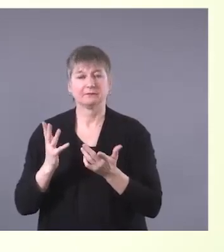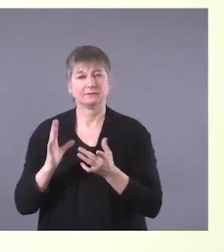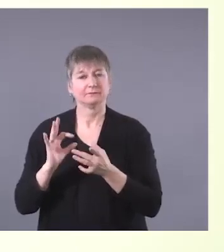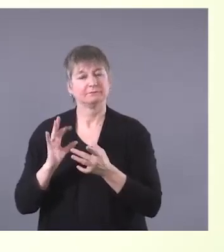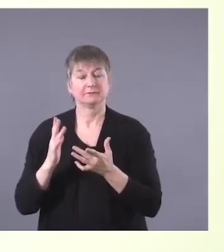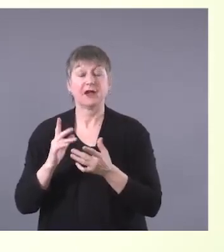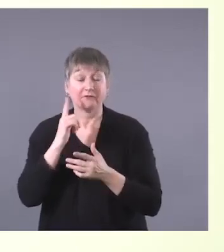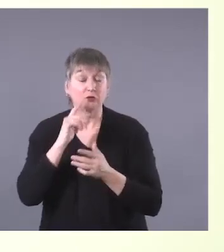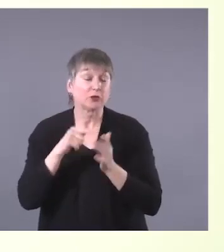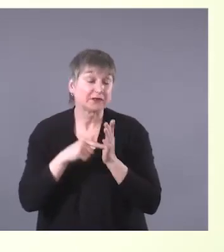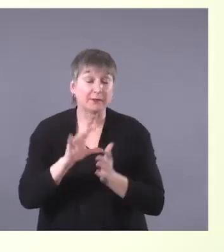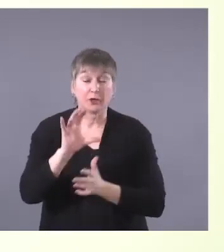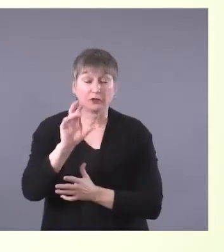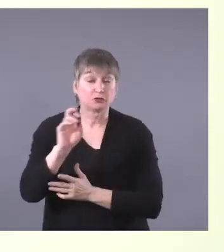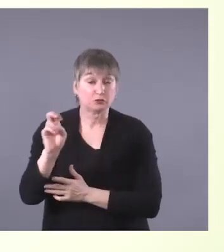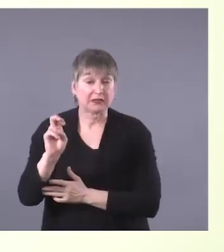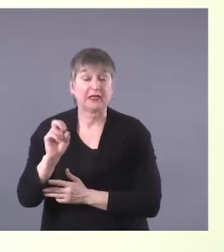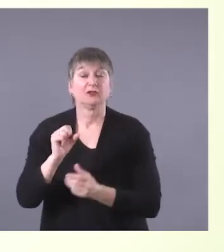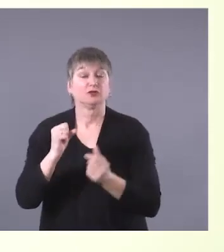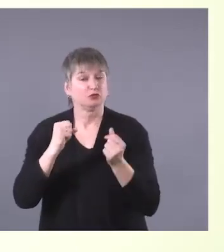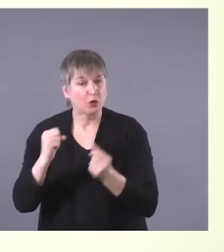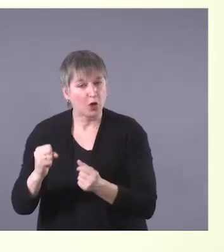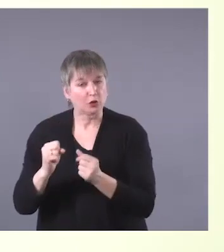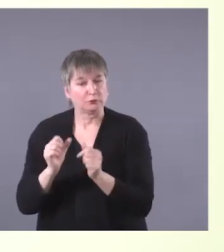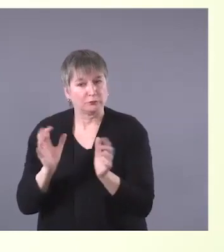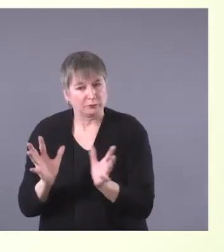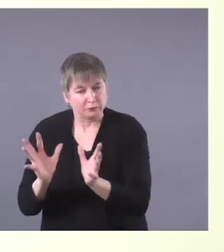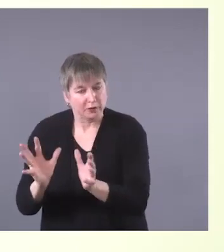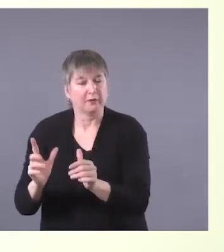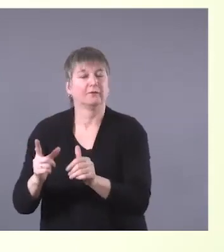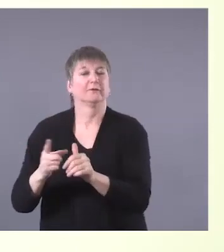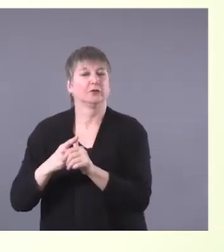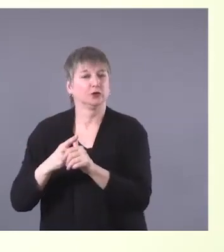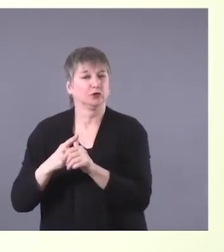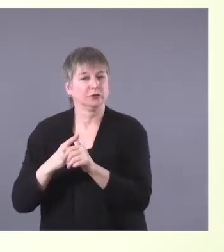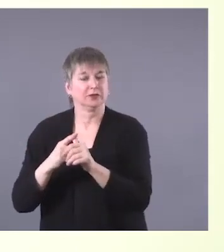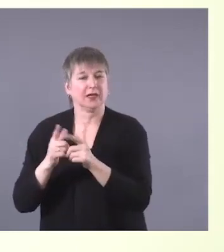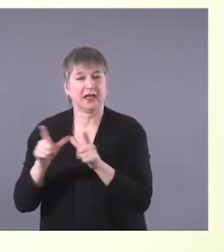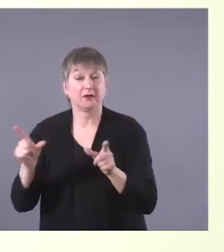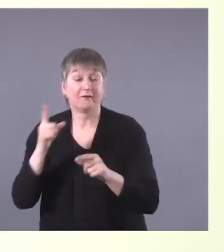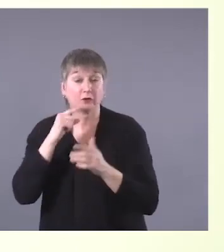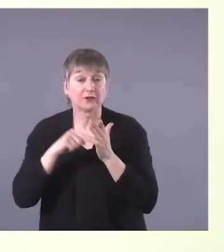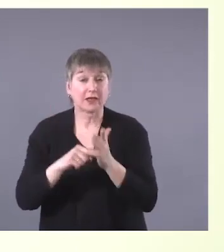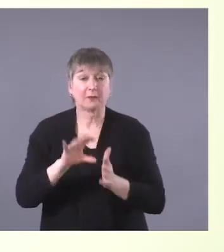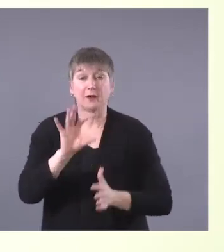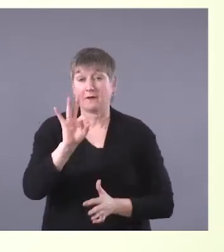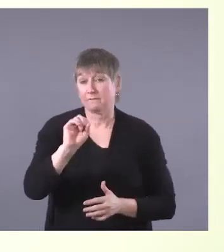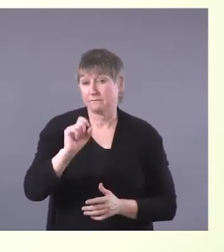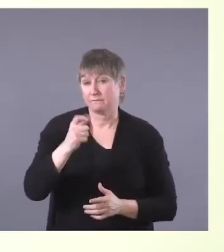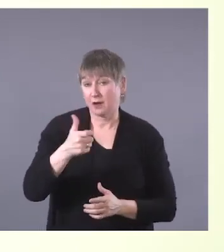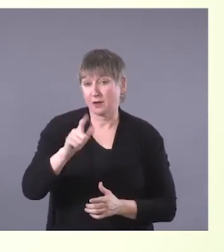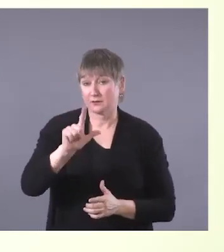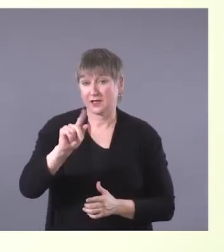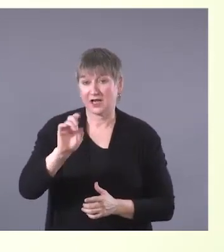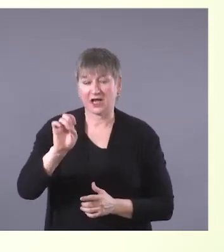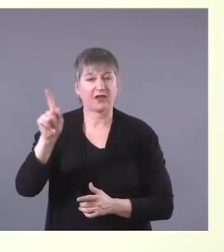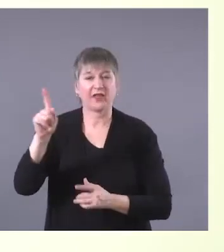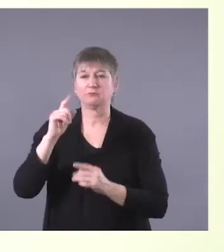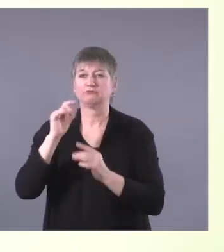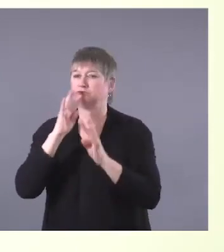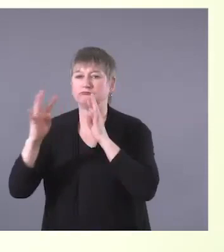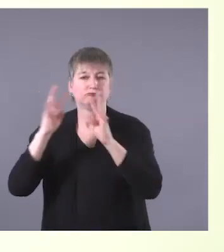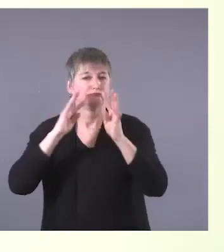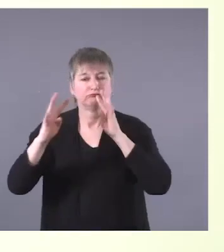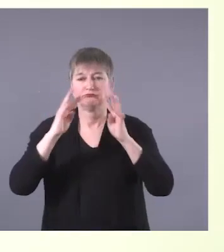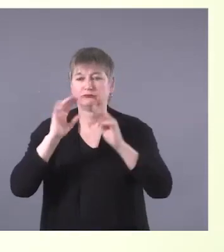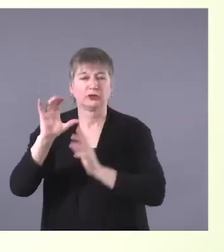for instance, as their first language. Fox Lake, for example, they speak fluent Cree out there. And I'll talk more about